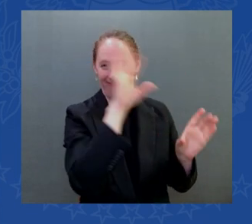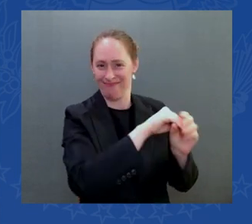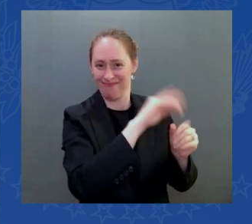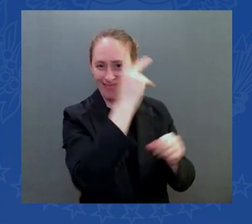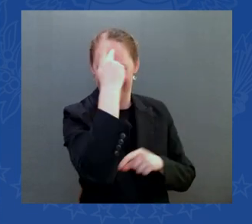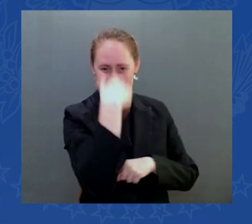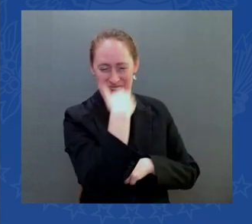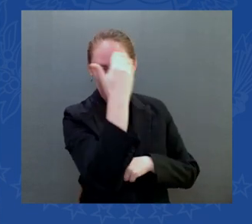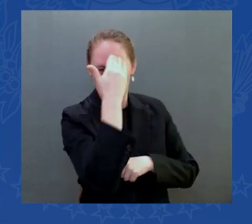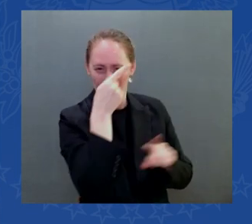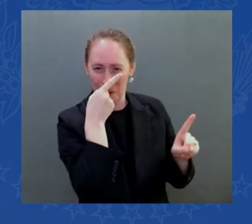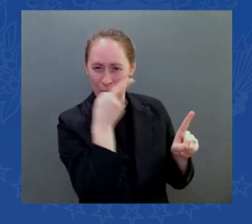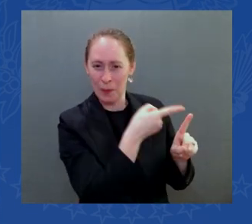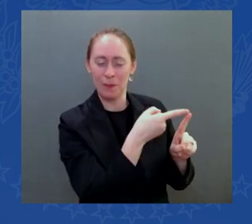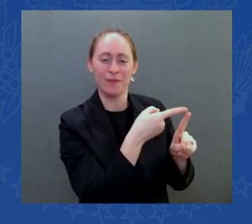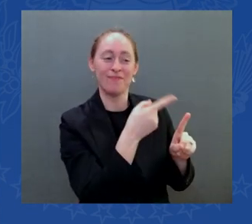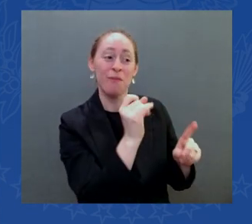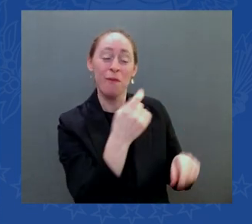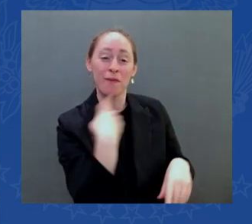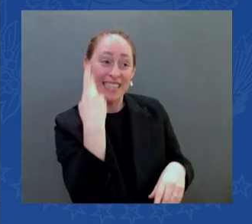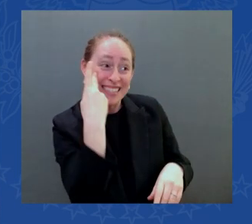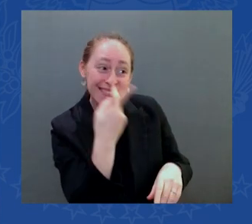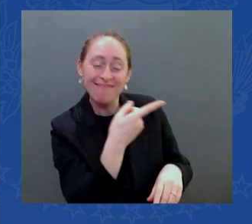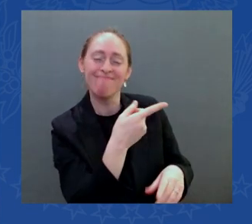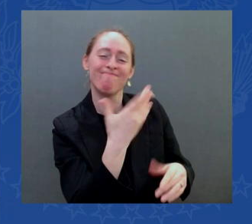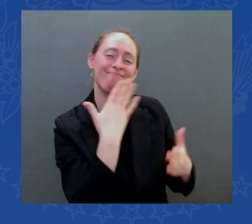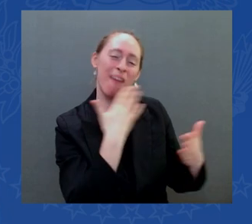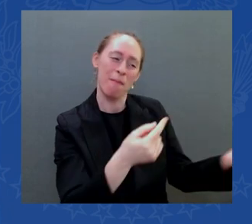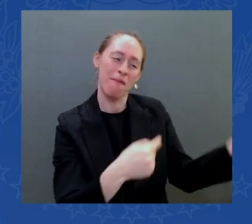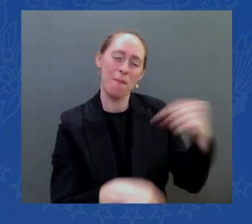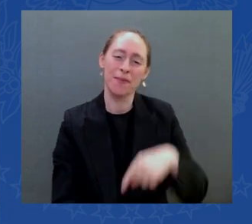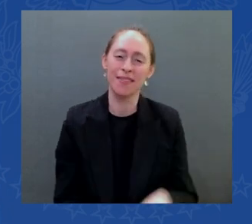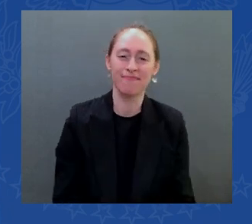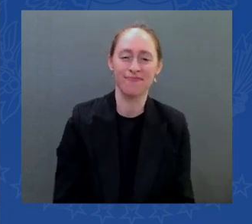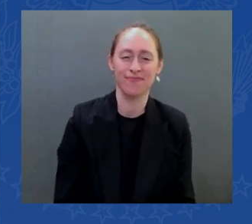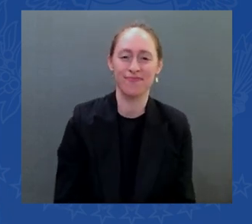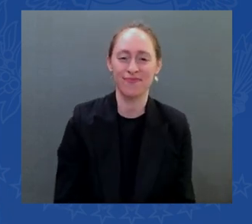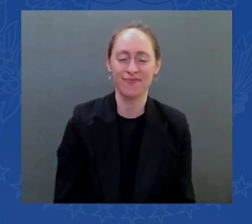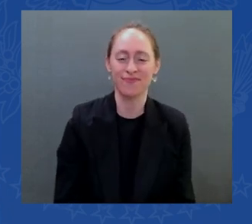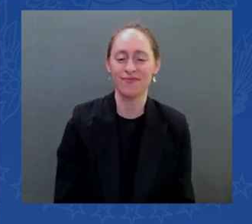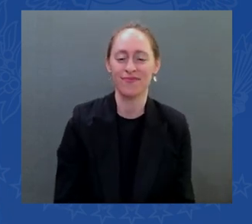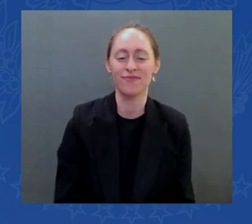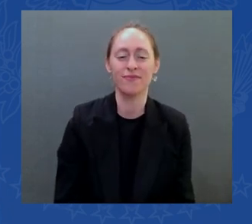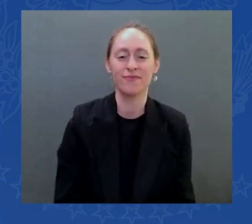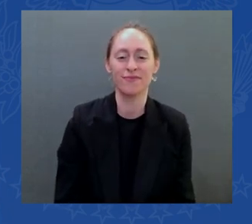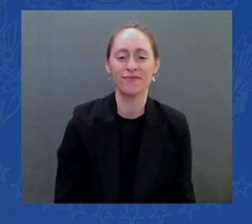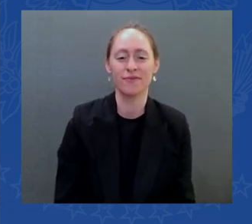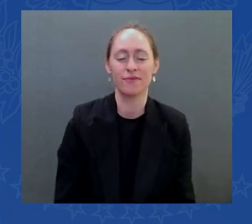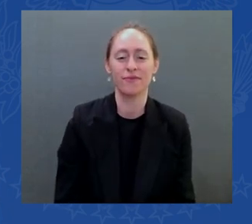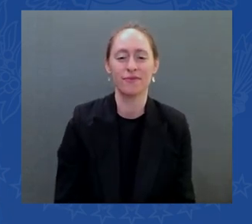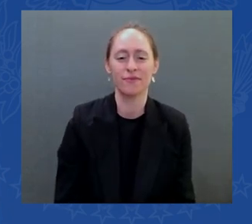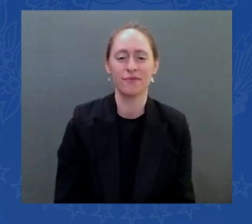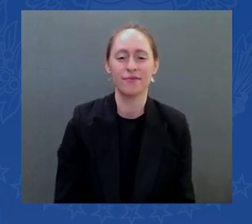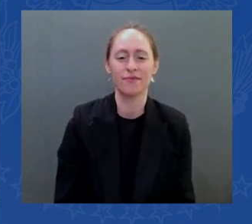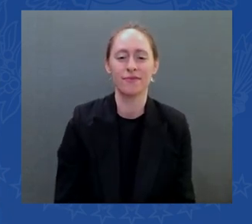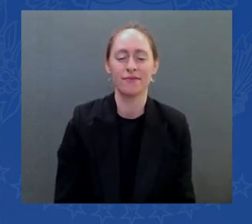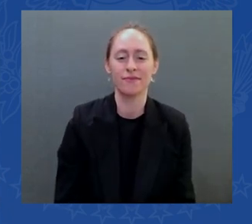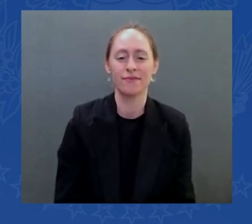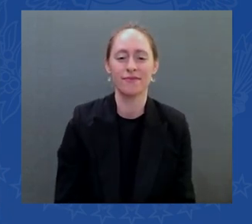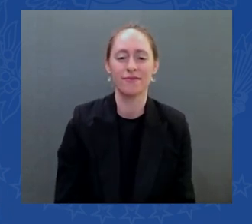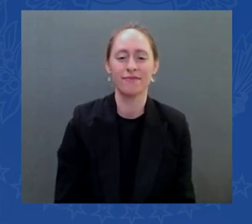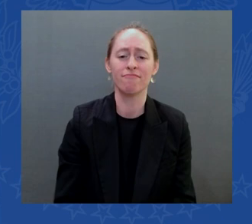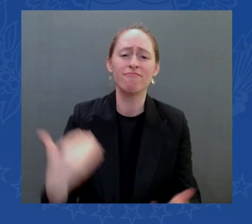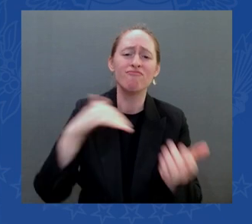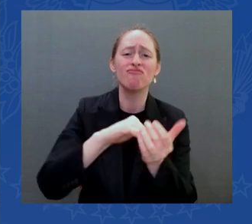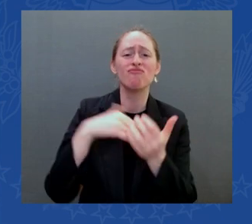I also want to thank Chris and Maggie and Jean and Annie for all they did